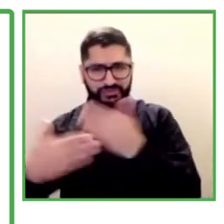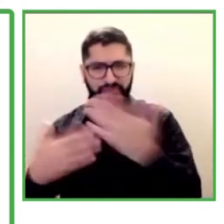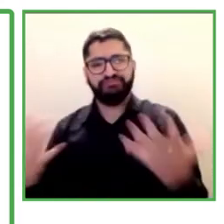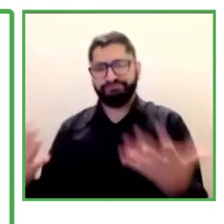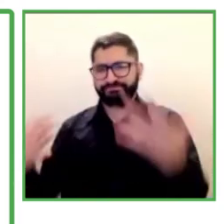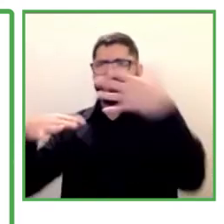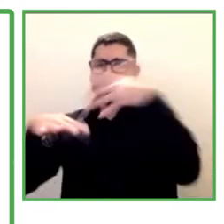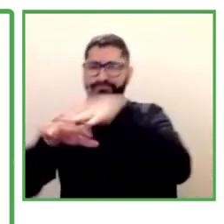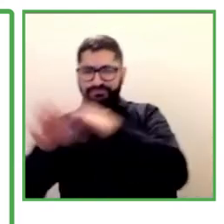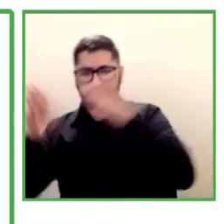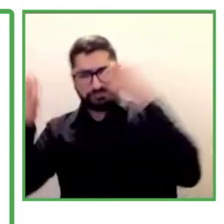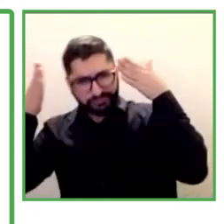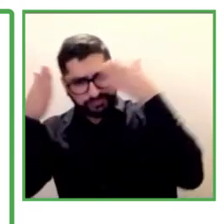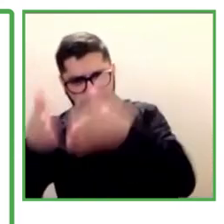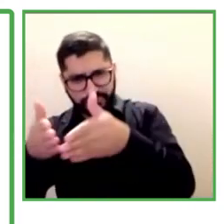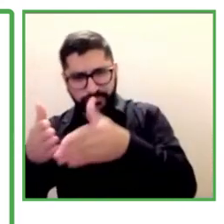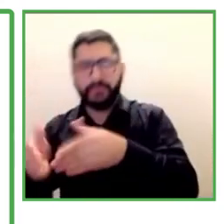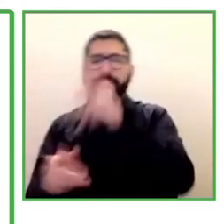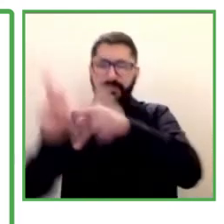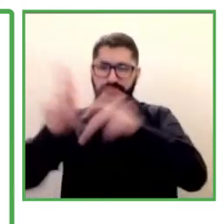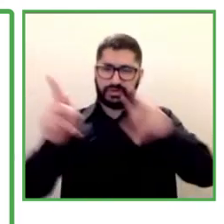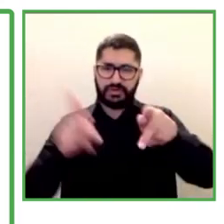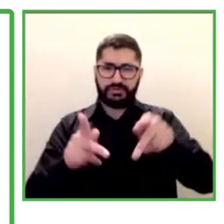personalized approach.